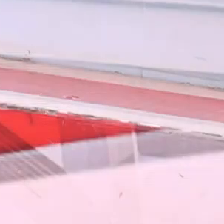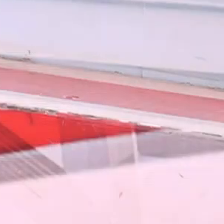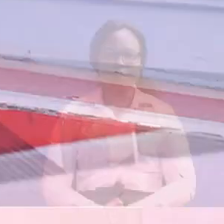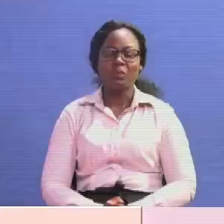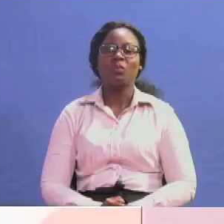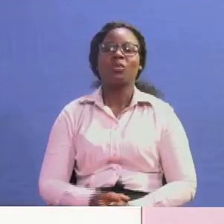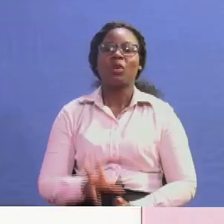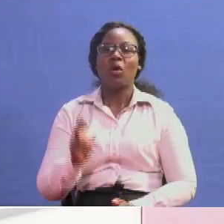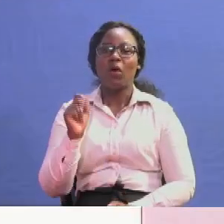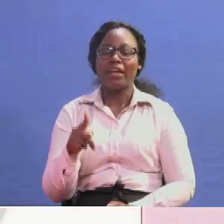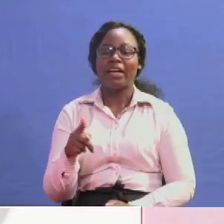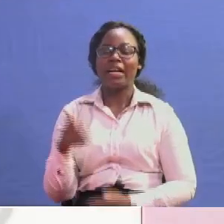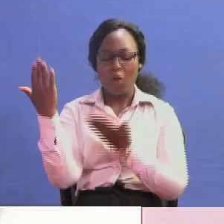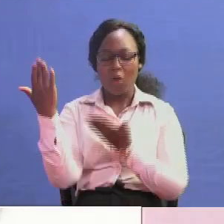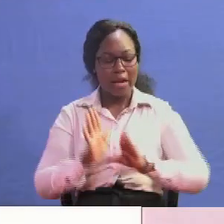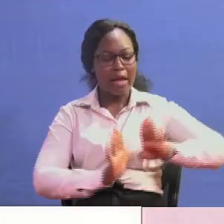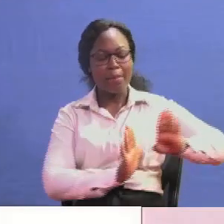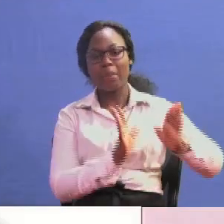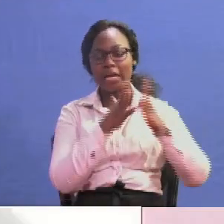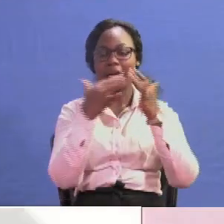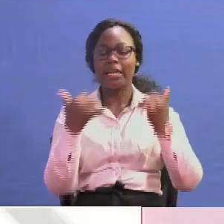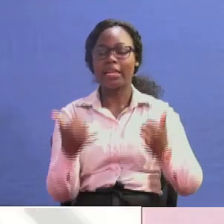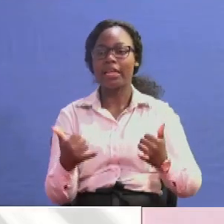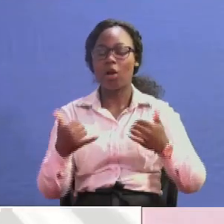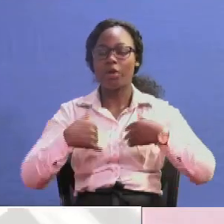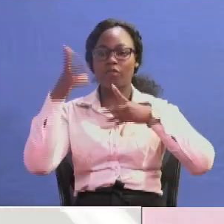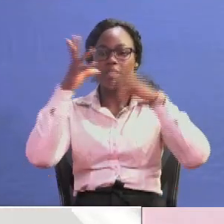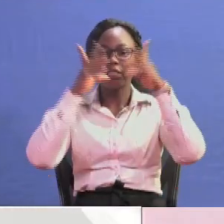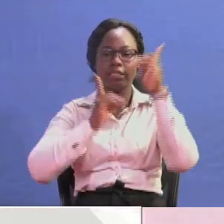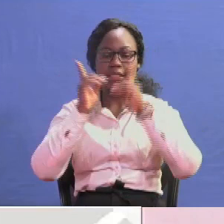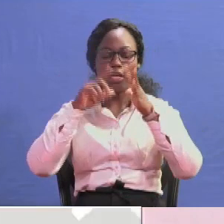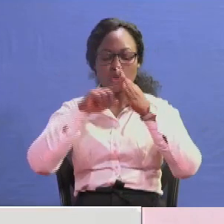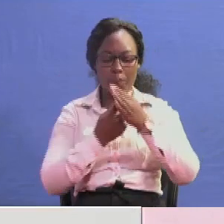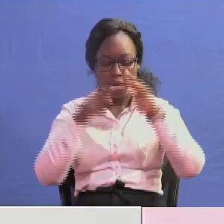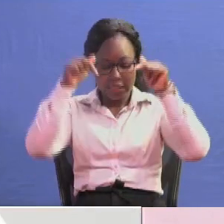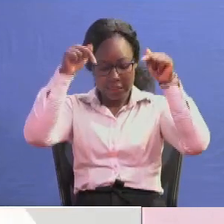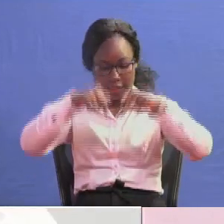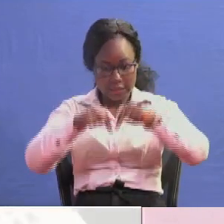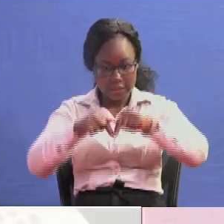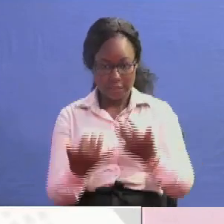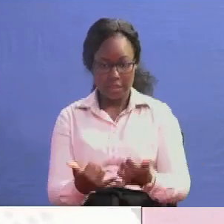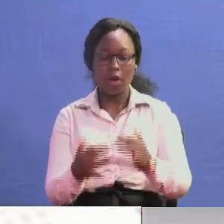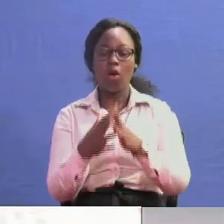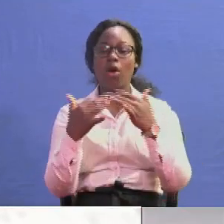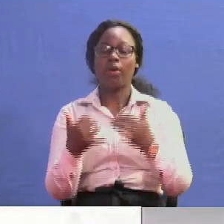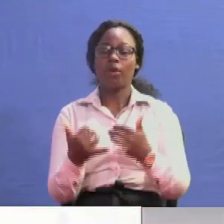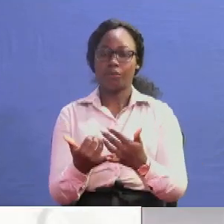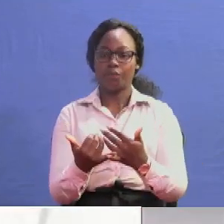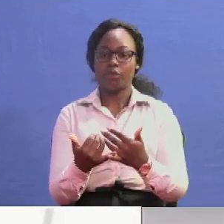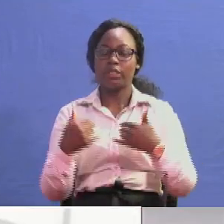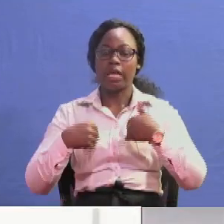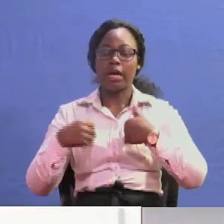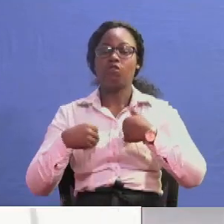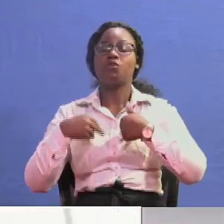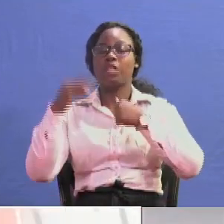all right welcome back and now the discussion begins right now so it has been 39